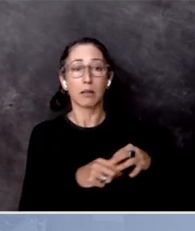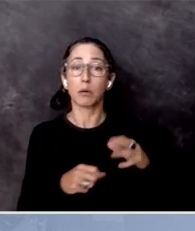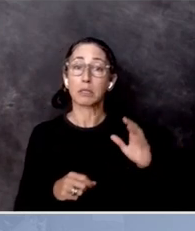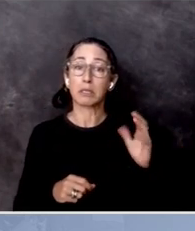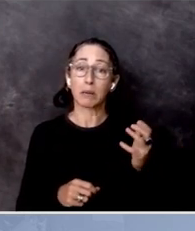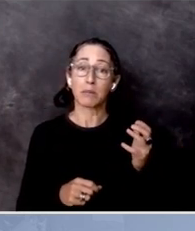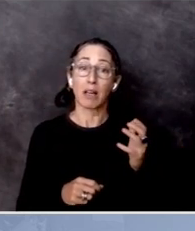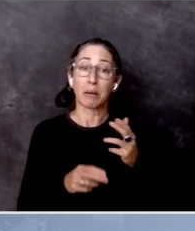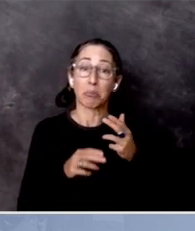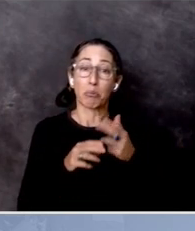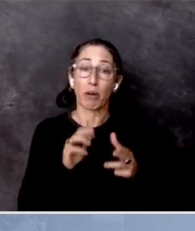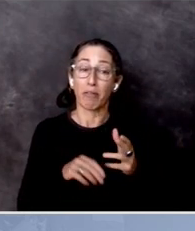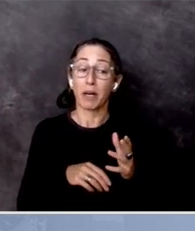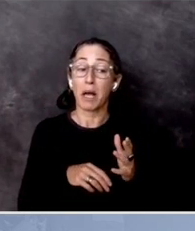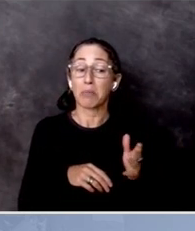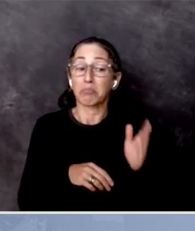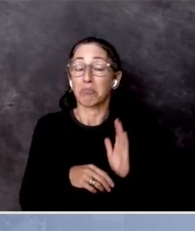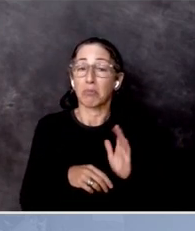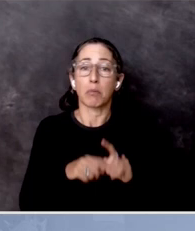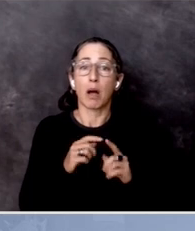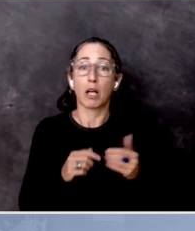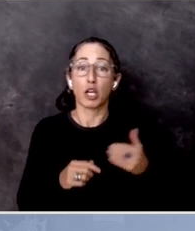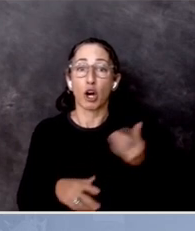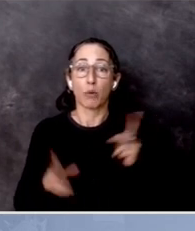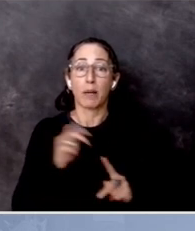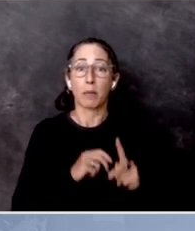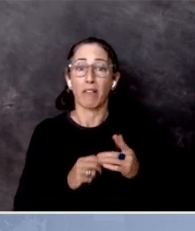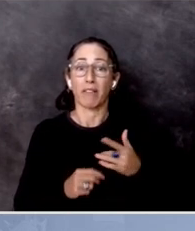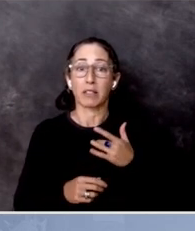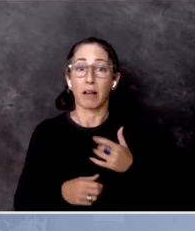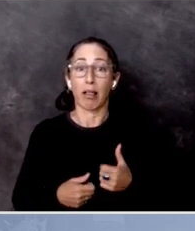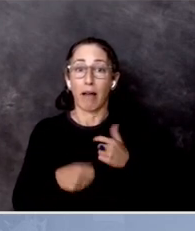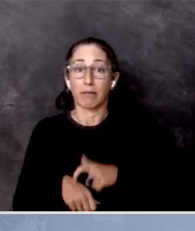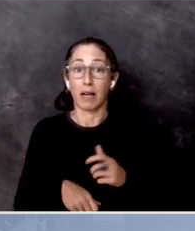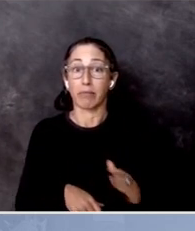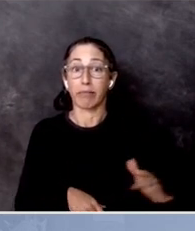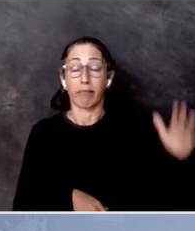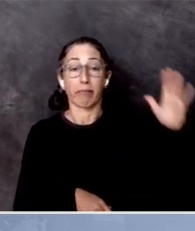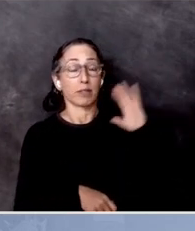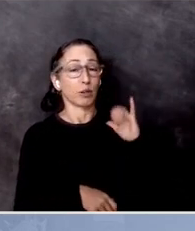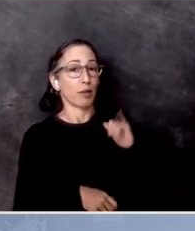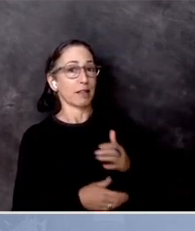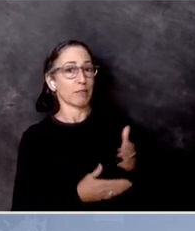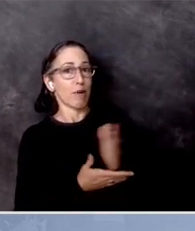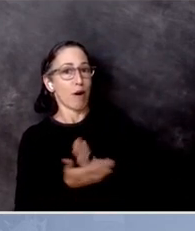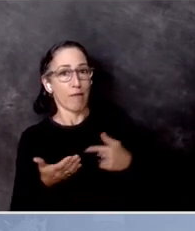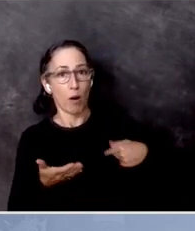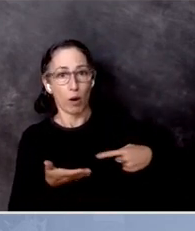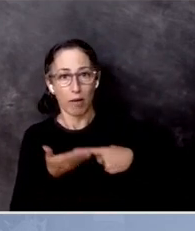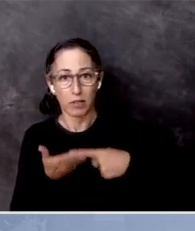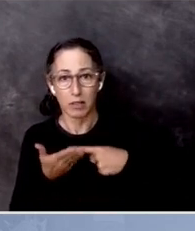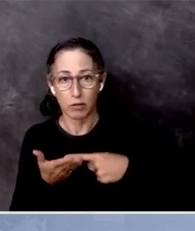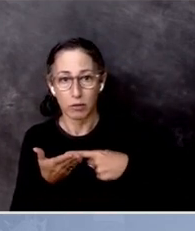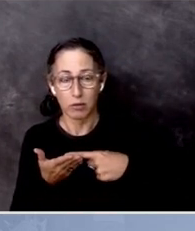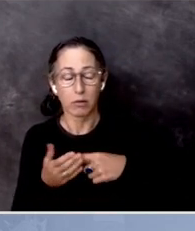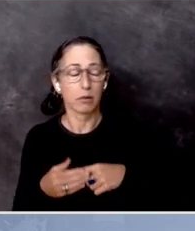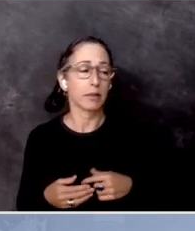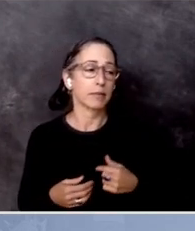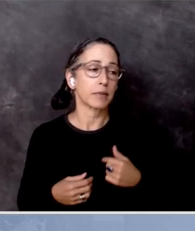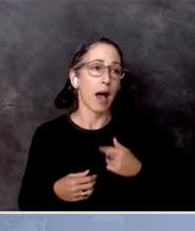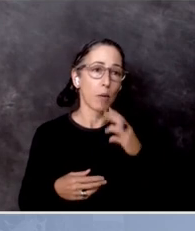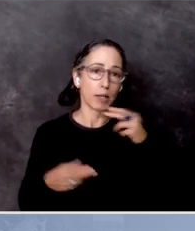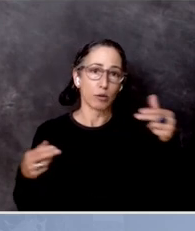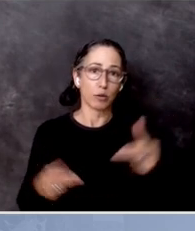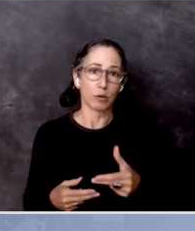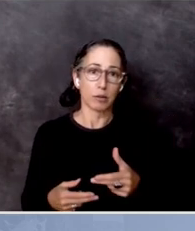to us, to these younger people, it does. And so that was part of the conversation we were wrestling with. And I'm going to introduce now my